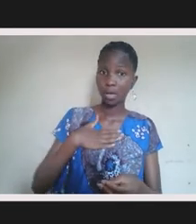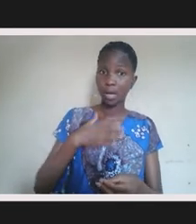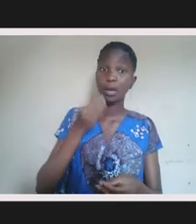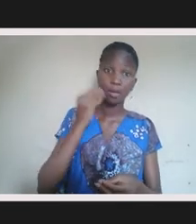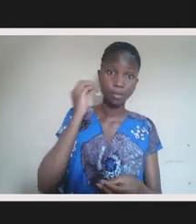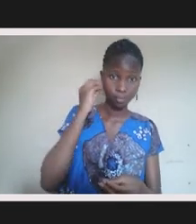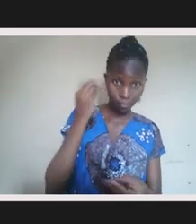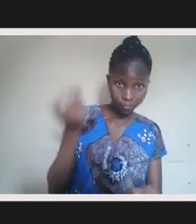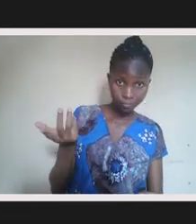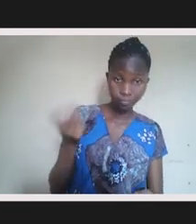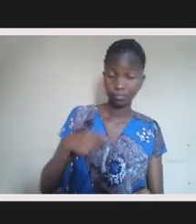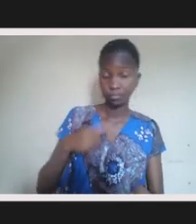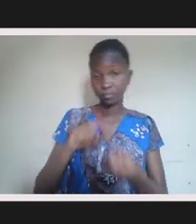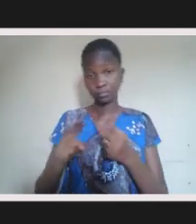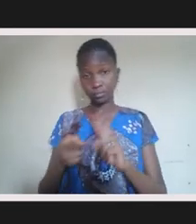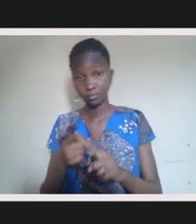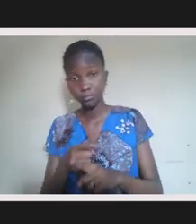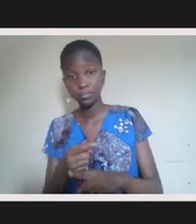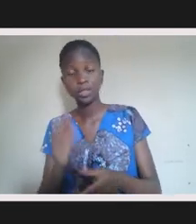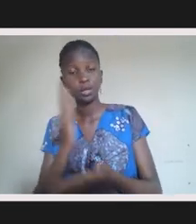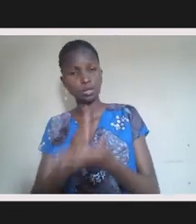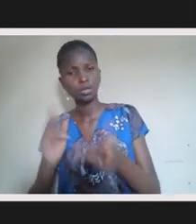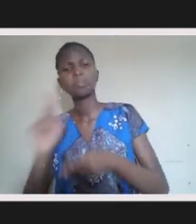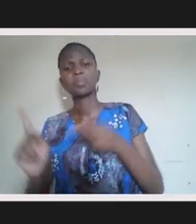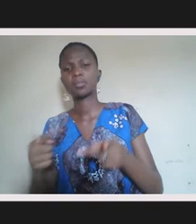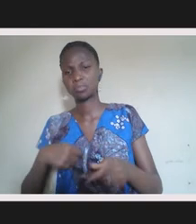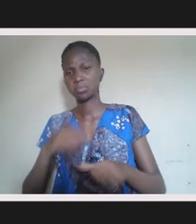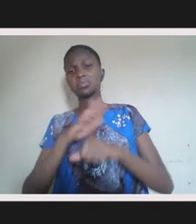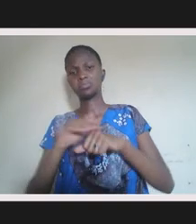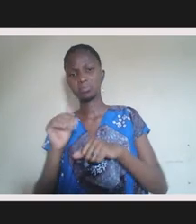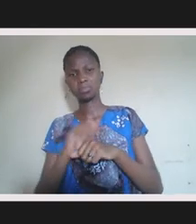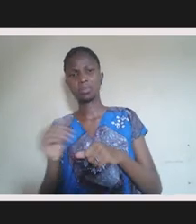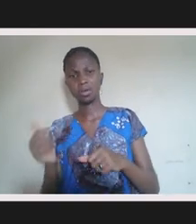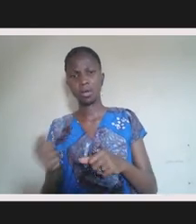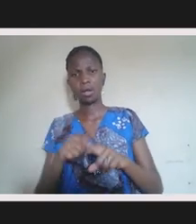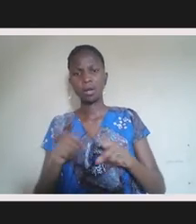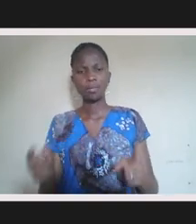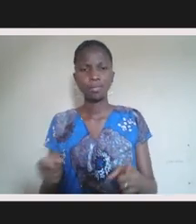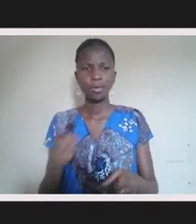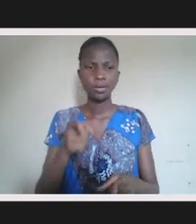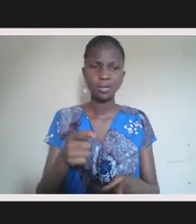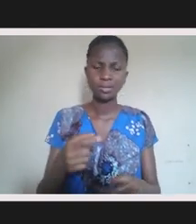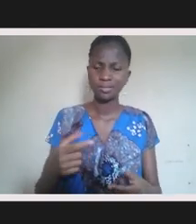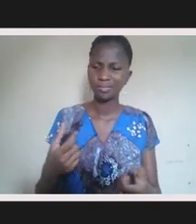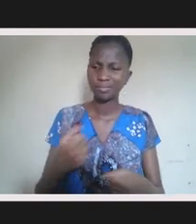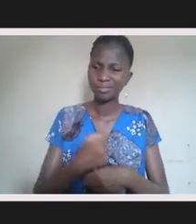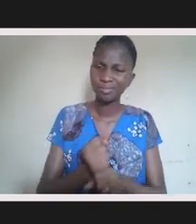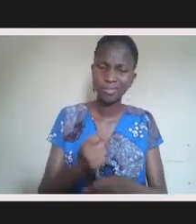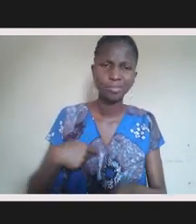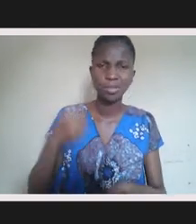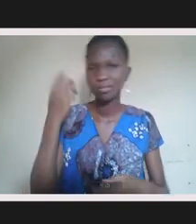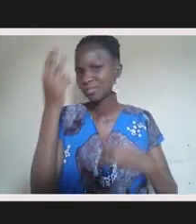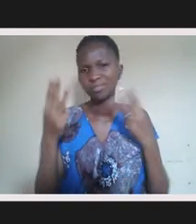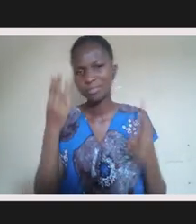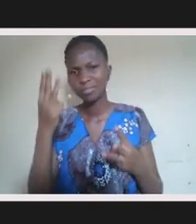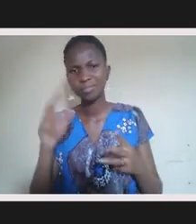you know, within my home, with my girlfriends, with certain colleagues that, you know, I am comfortable with. It just makes me wonder, I